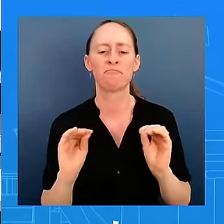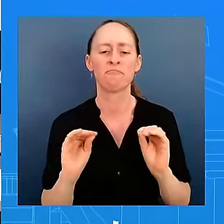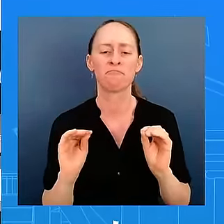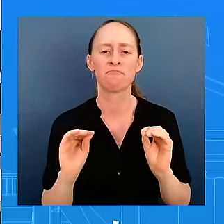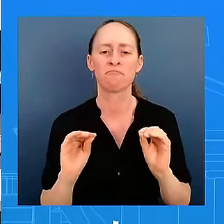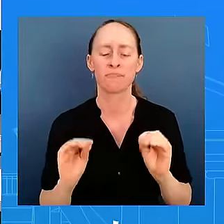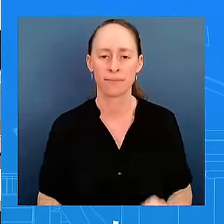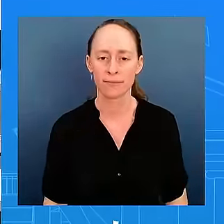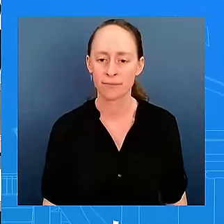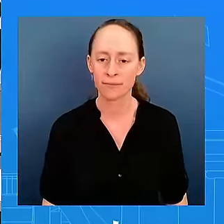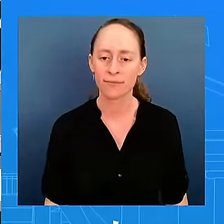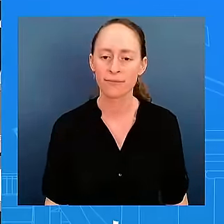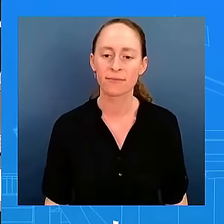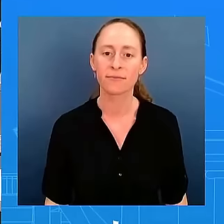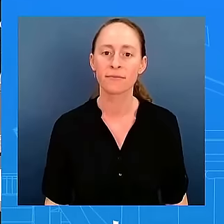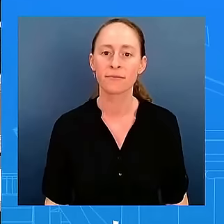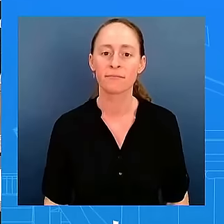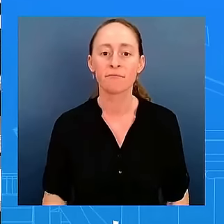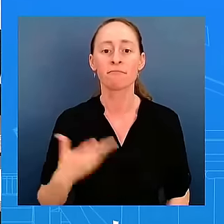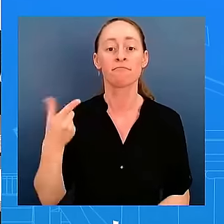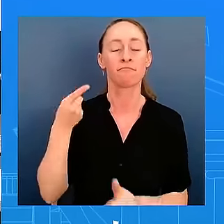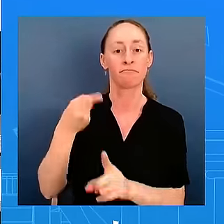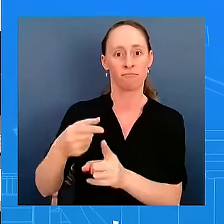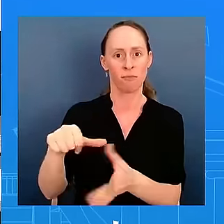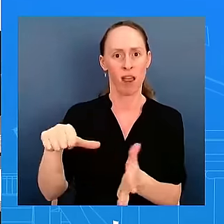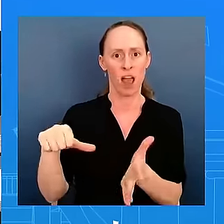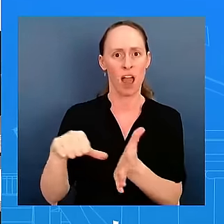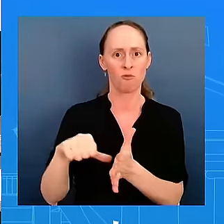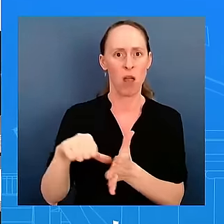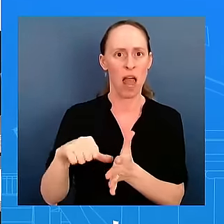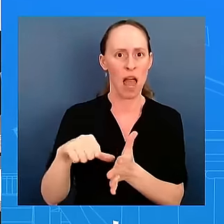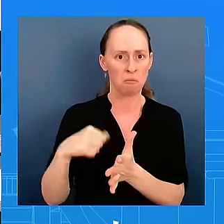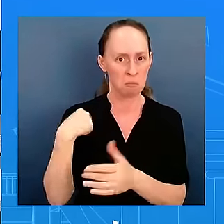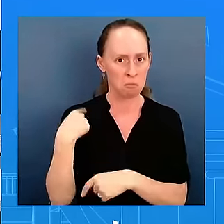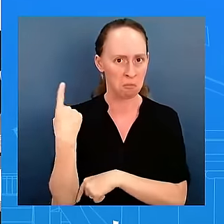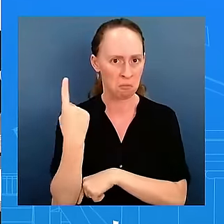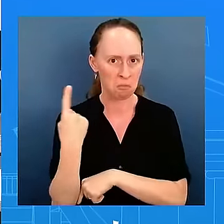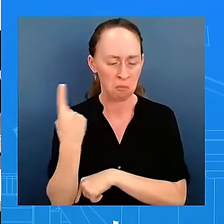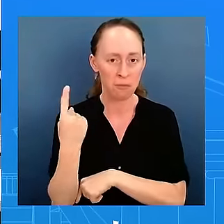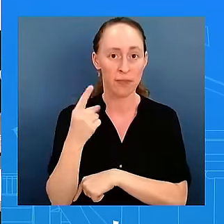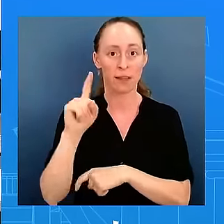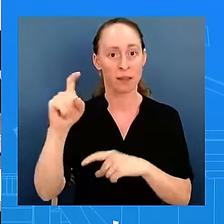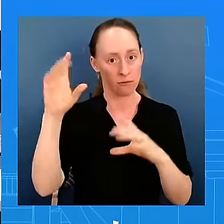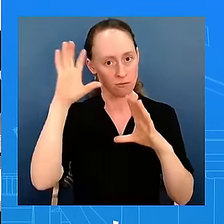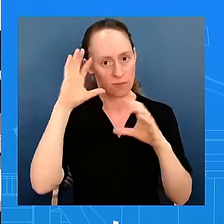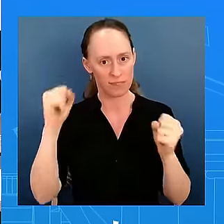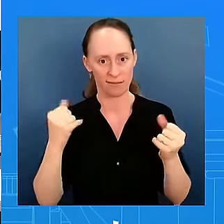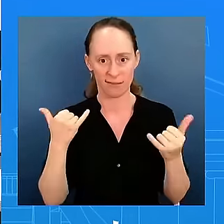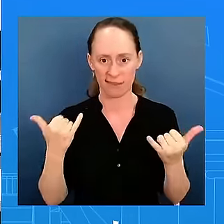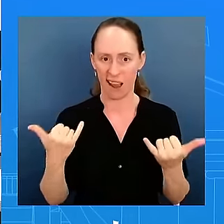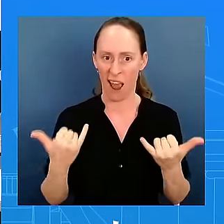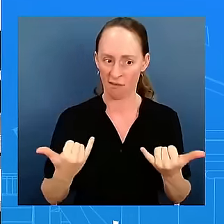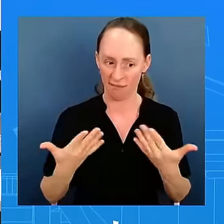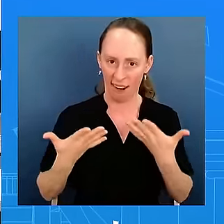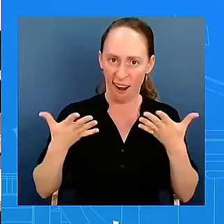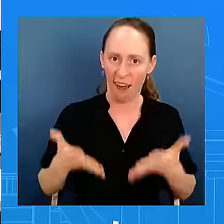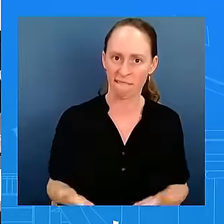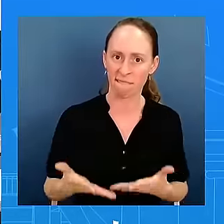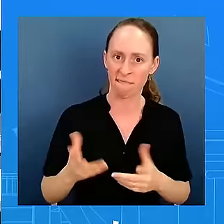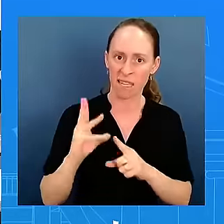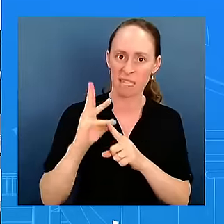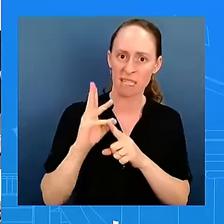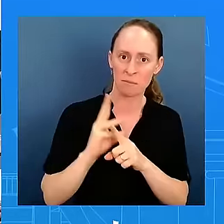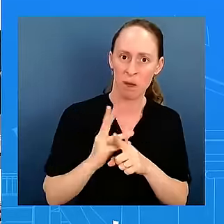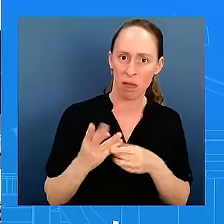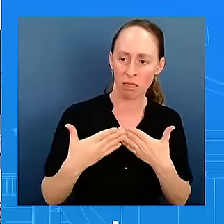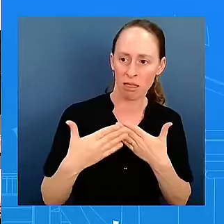dealing with Iran is he going to prioritize in the next six months in office? And which one of them